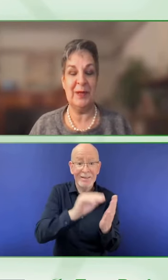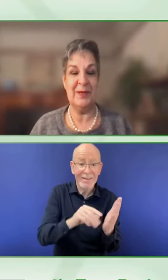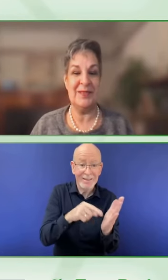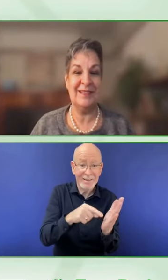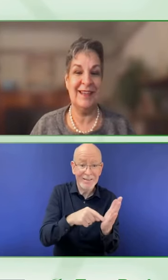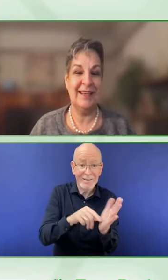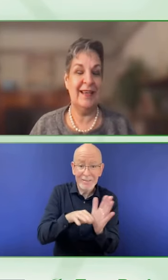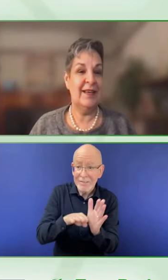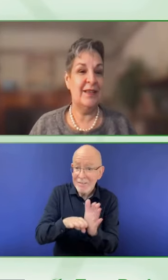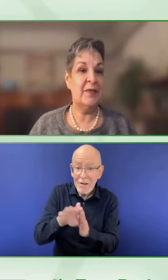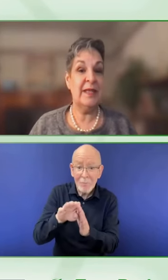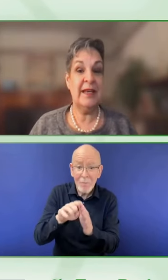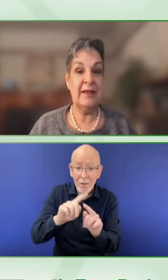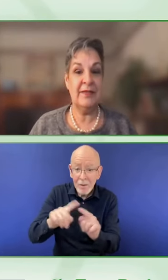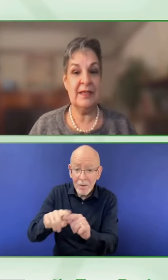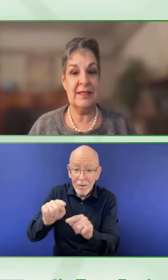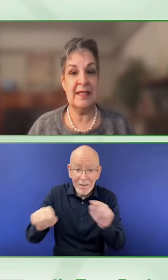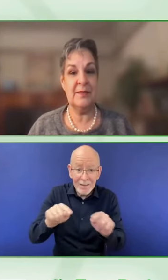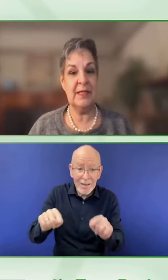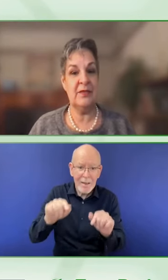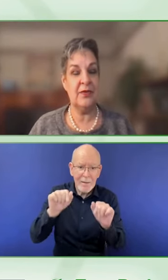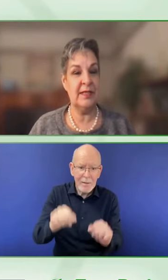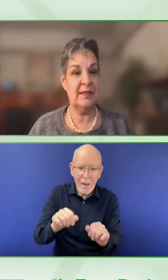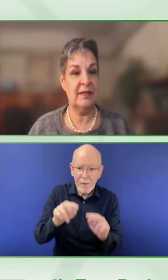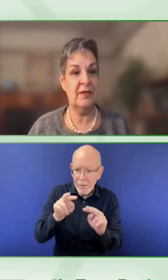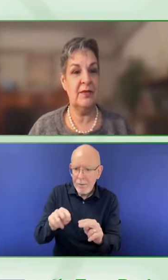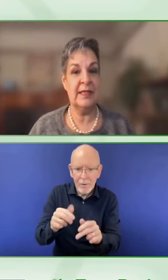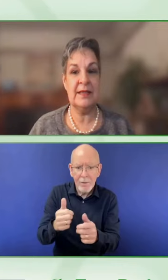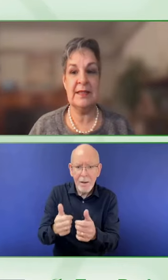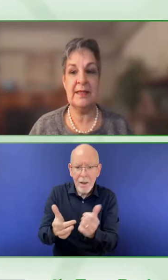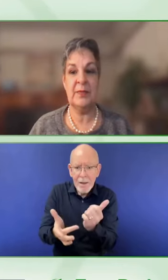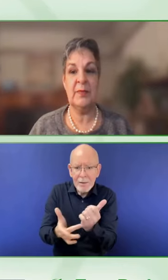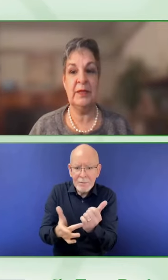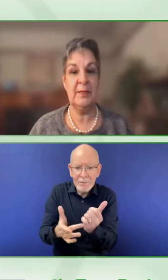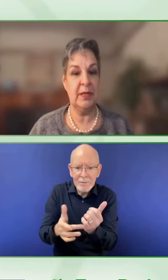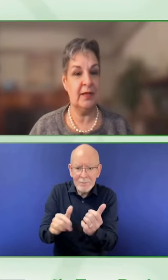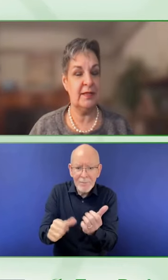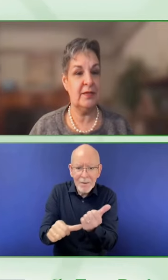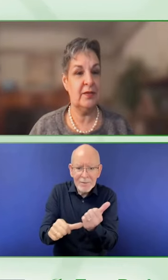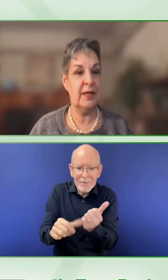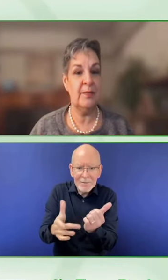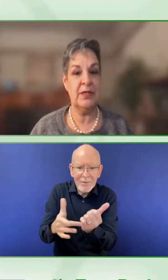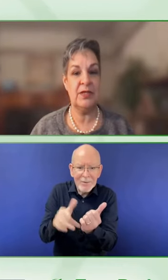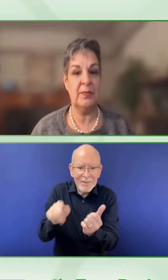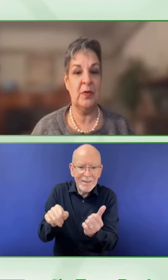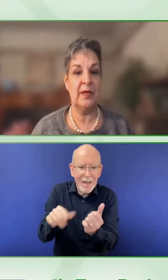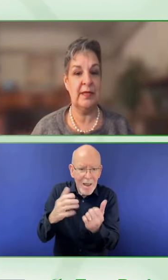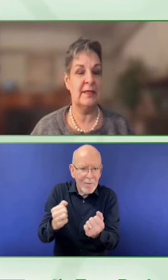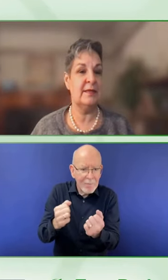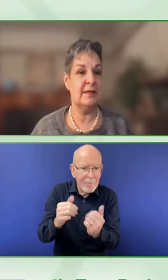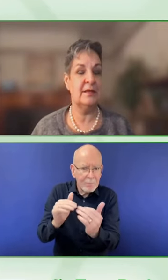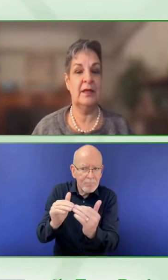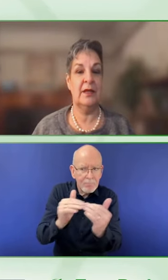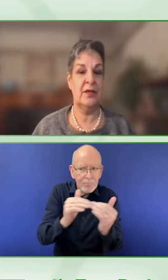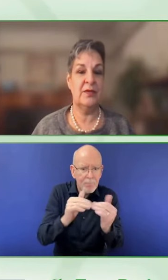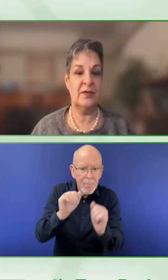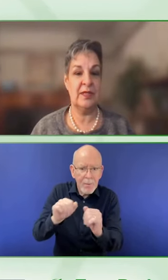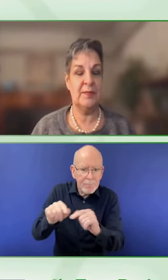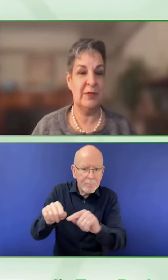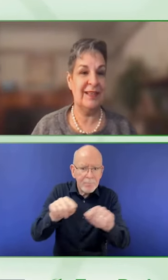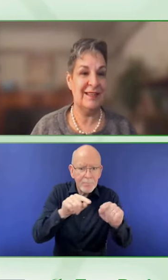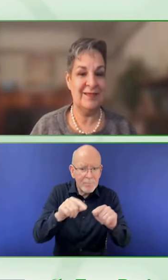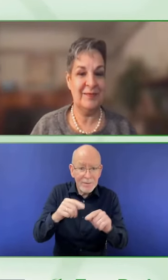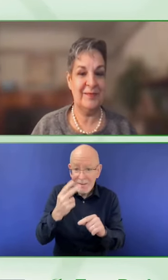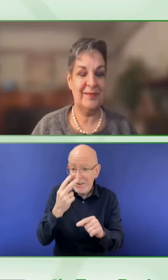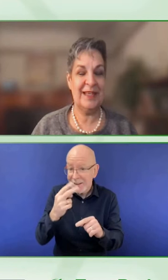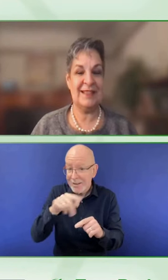speaking partners. So with Canvas, teams can trust that they're using accessible building blocks to create a much more consistent user